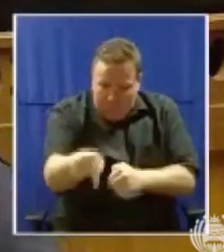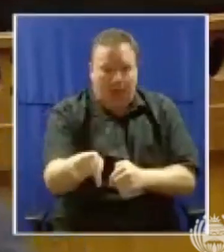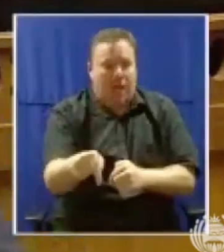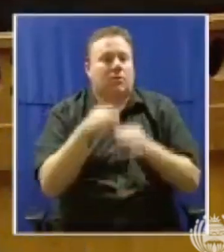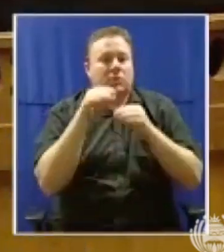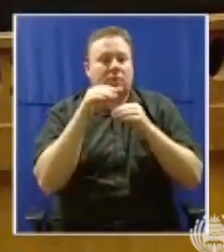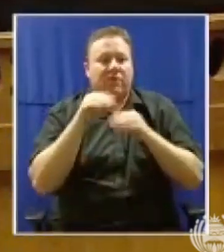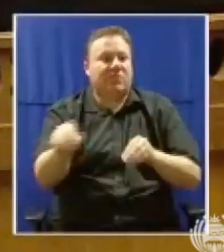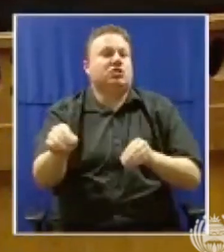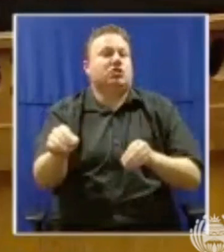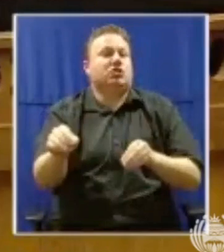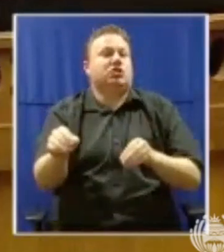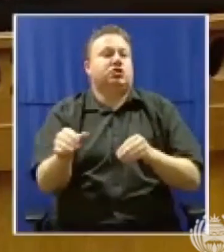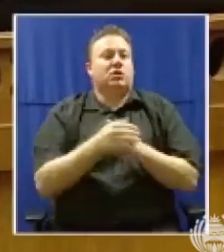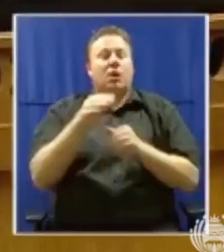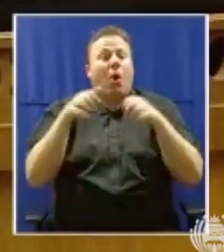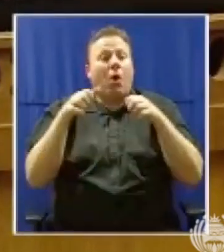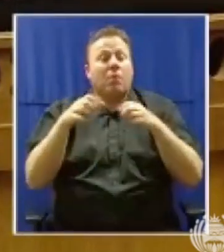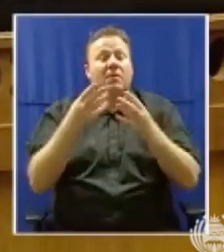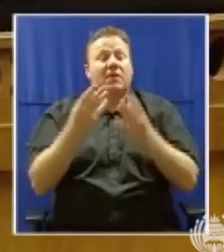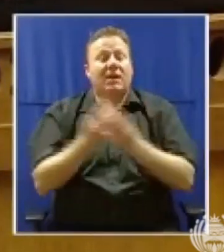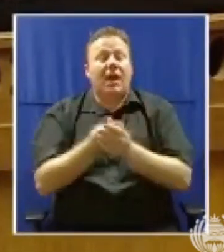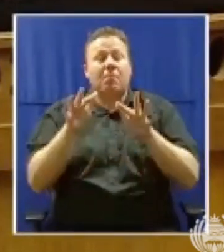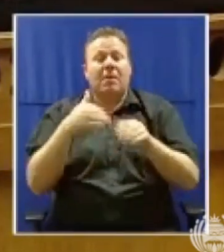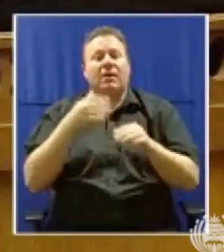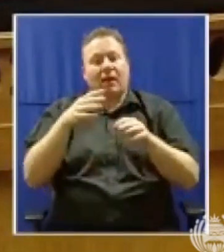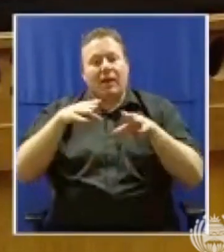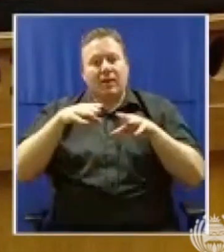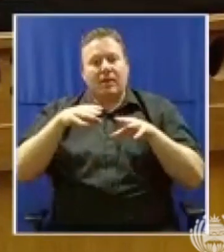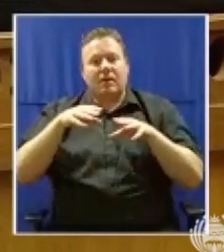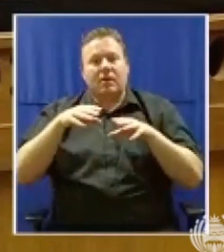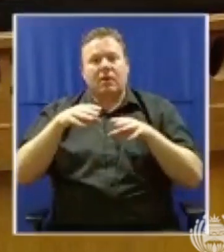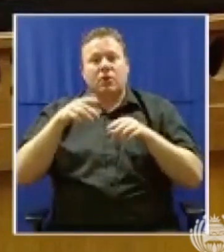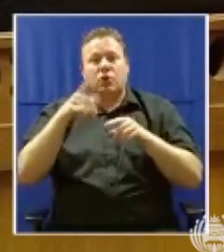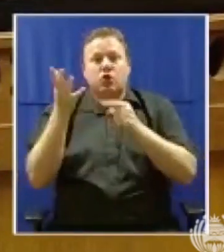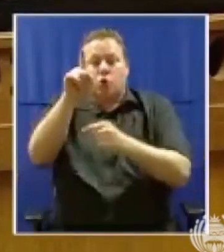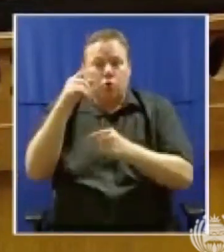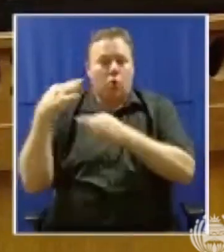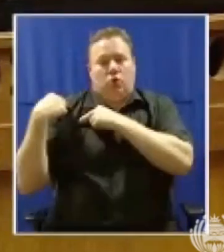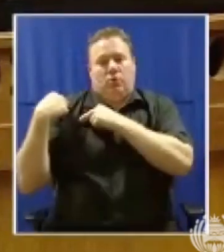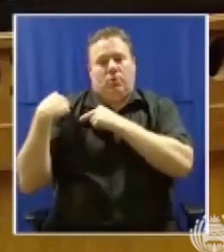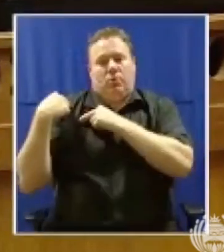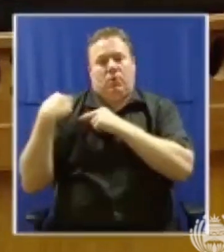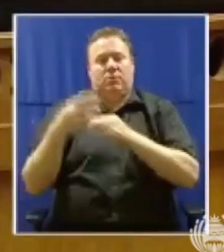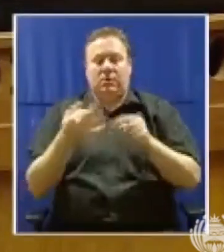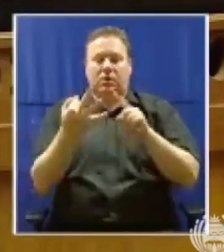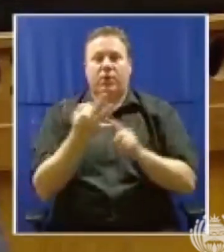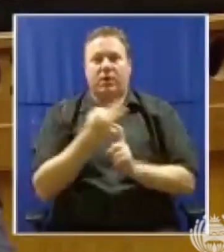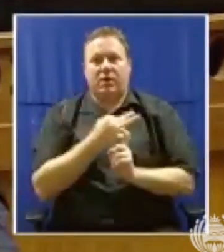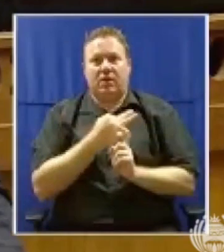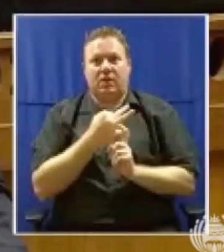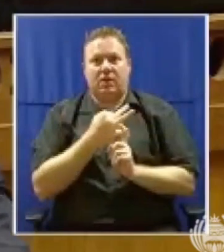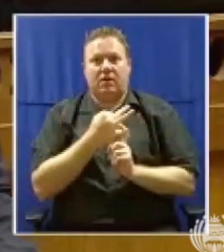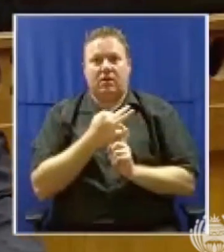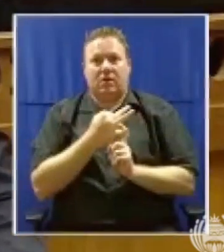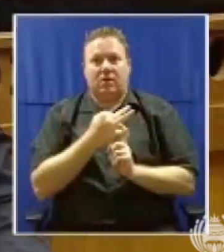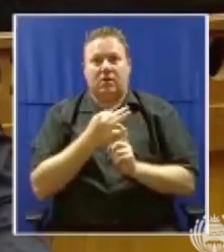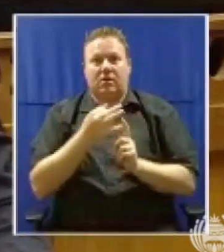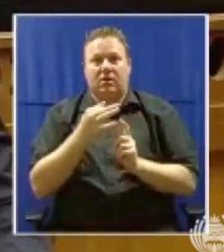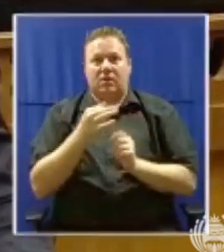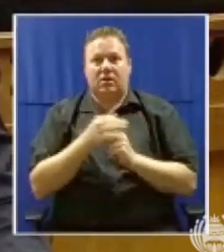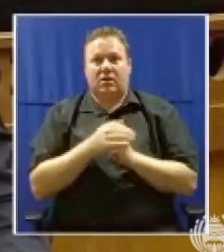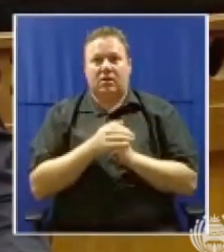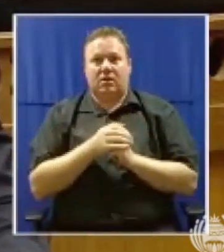we as Parliament and the public can hold you to. And number three, don't choose South African